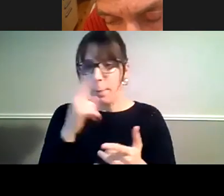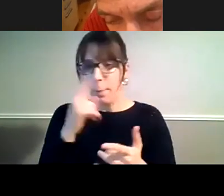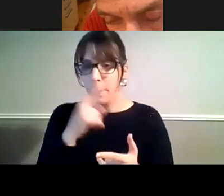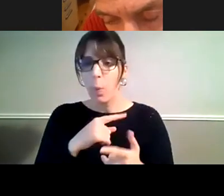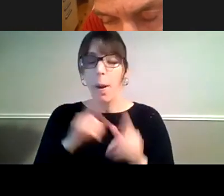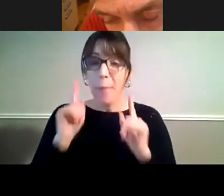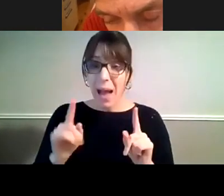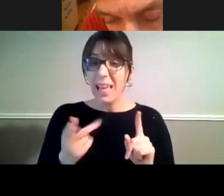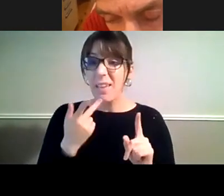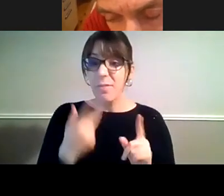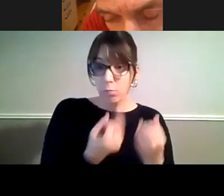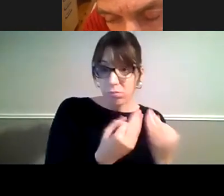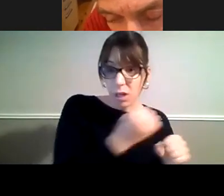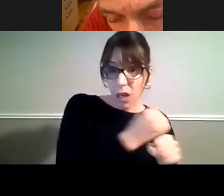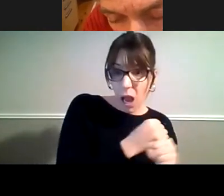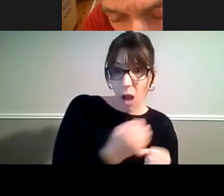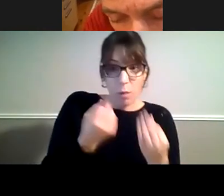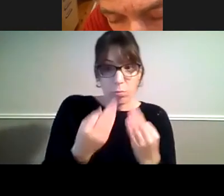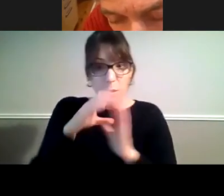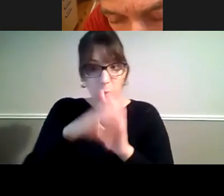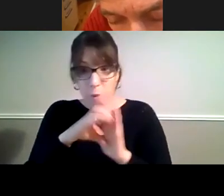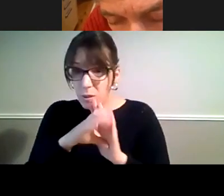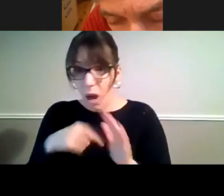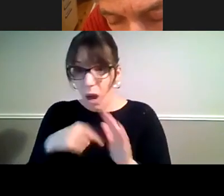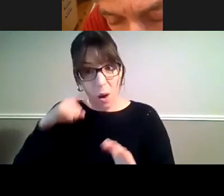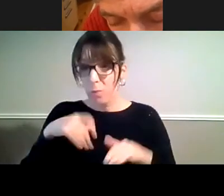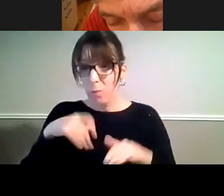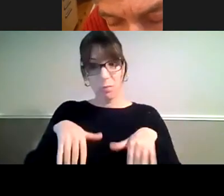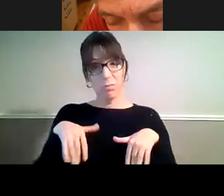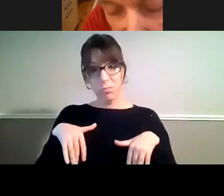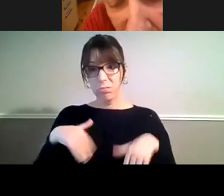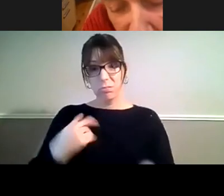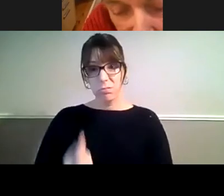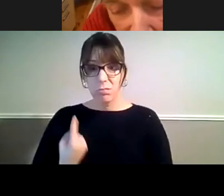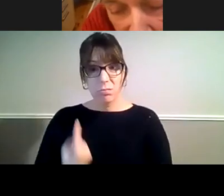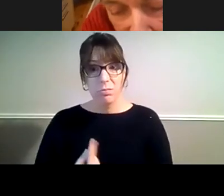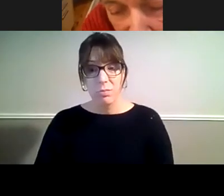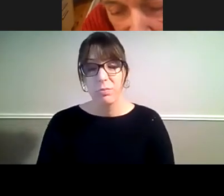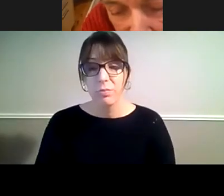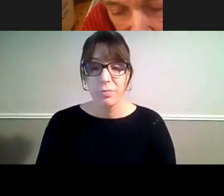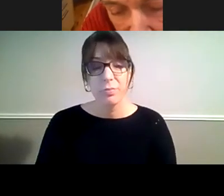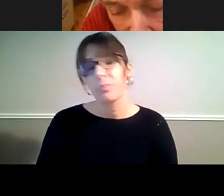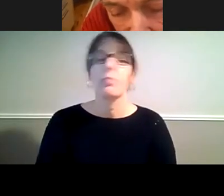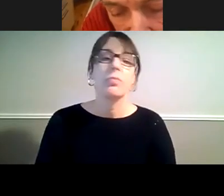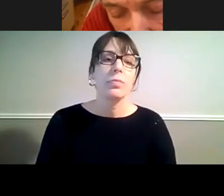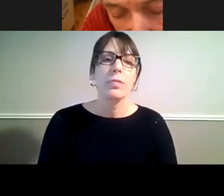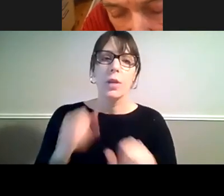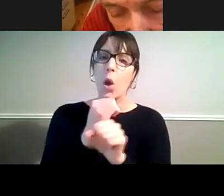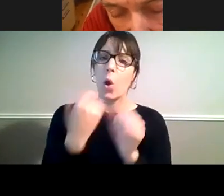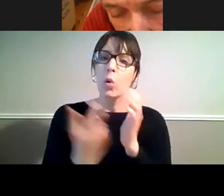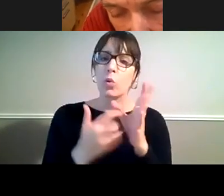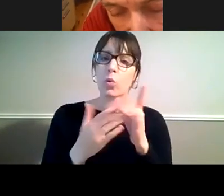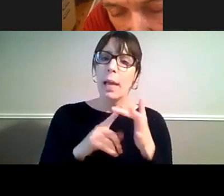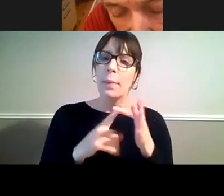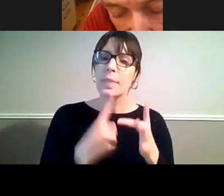access to those, I would be feeling very isolated. Yeah. Yeah. And that's a very personal impact,